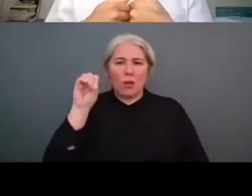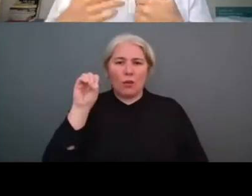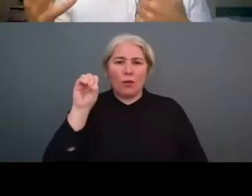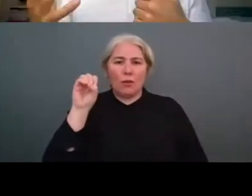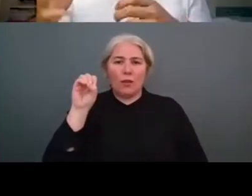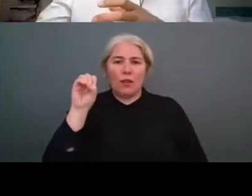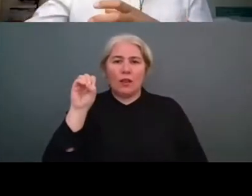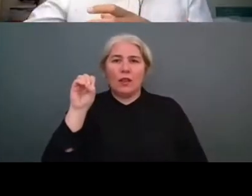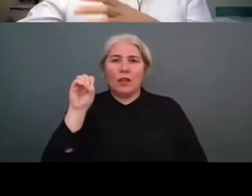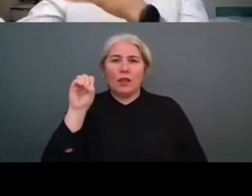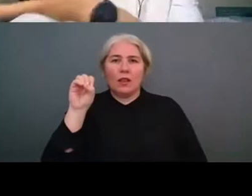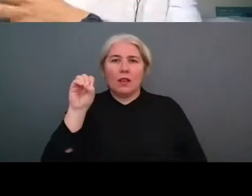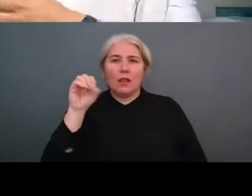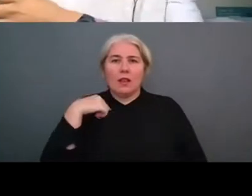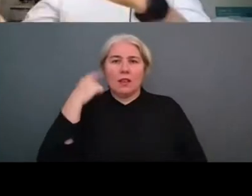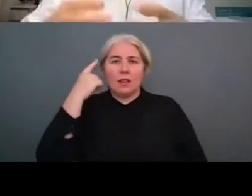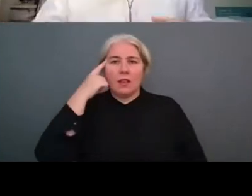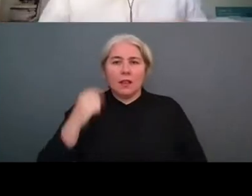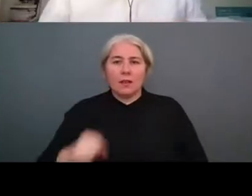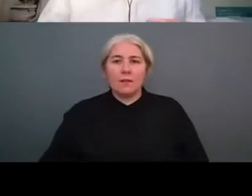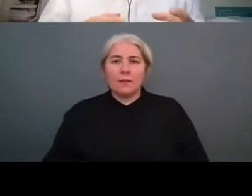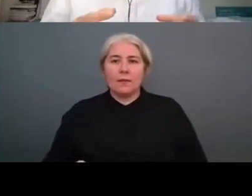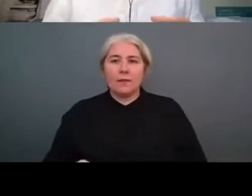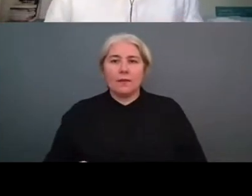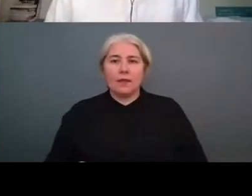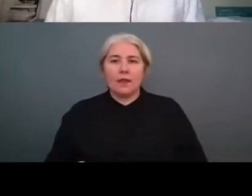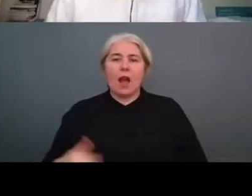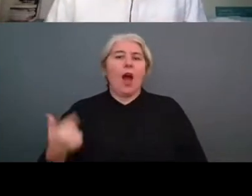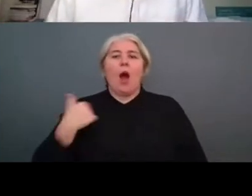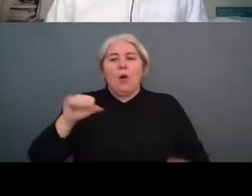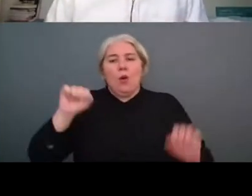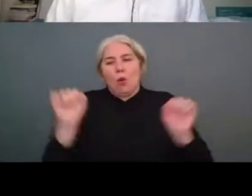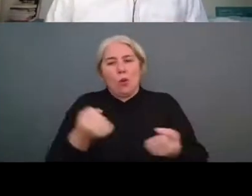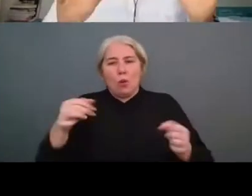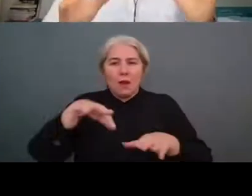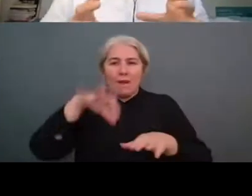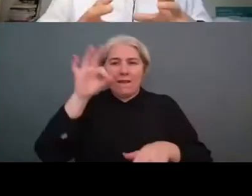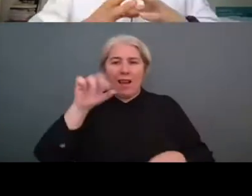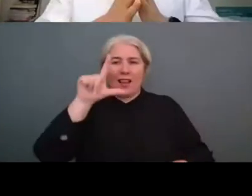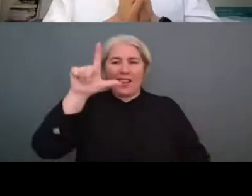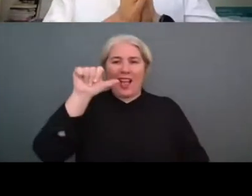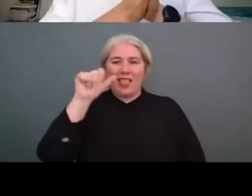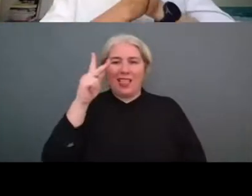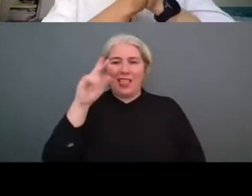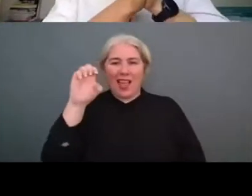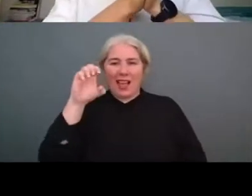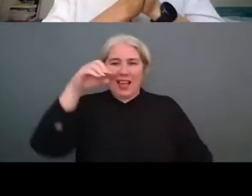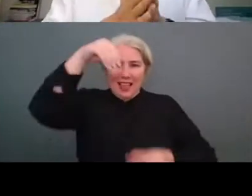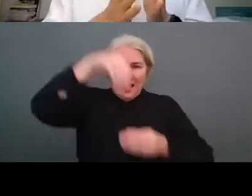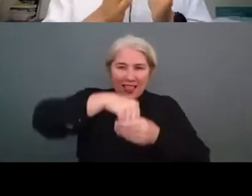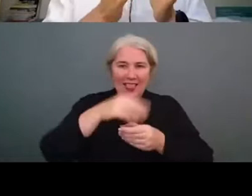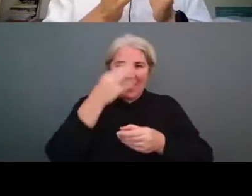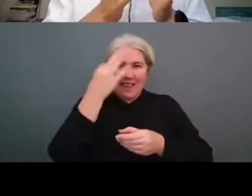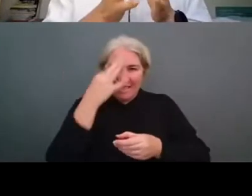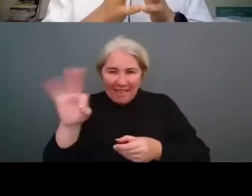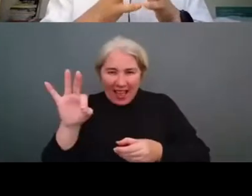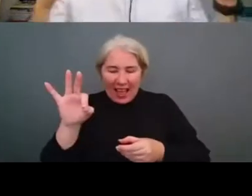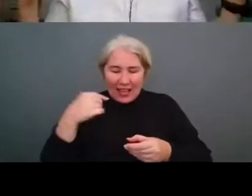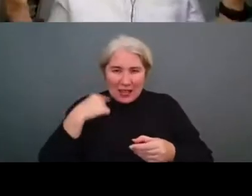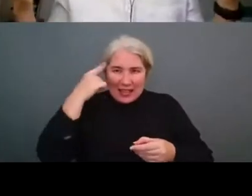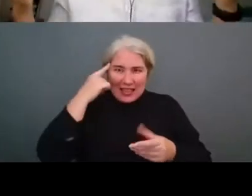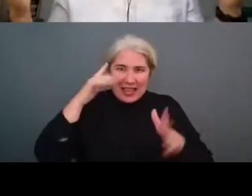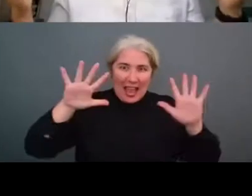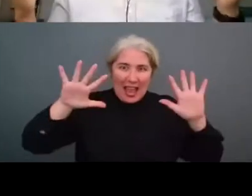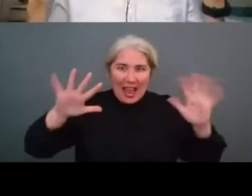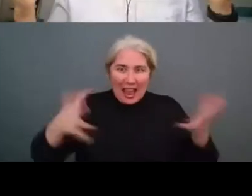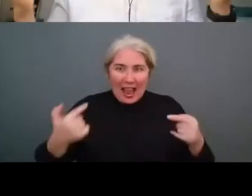it's we we can't have uh the lake in france so that's impossible so we actually had to calculate every uh we did